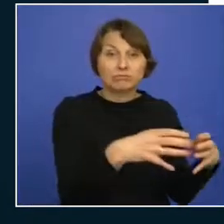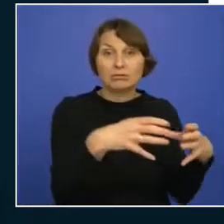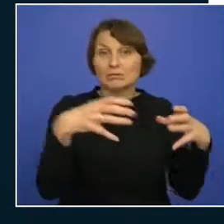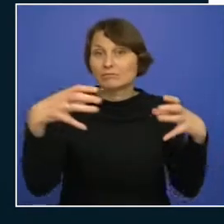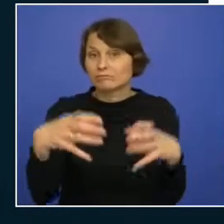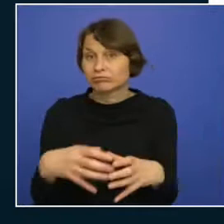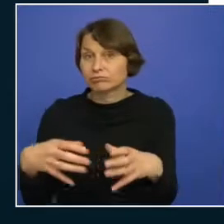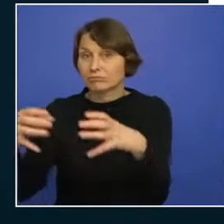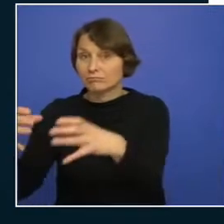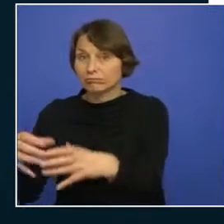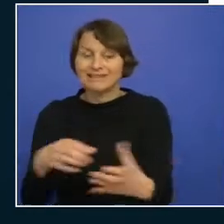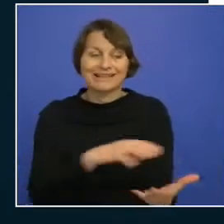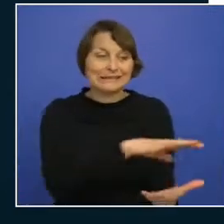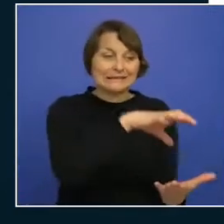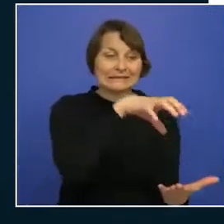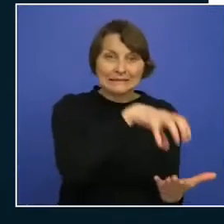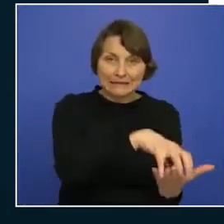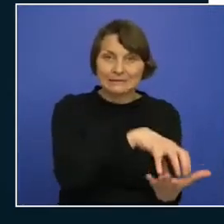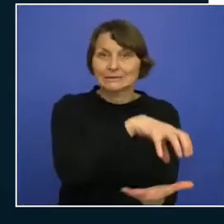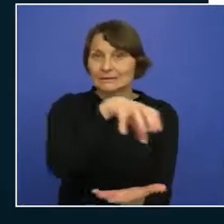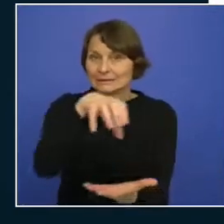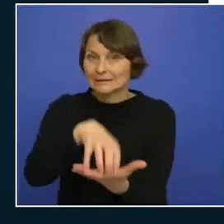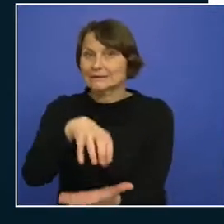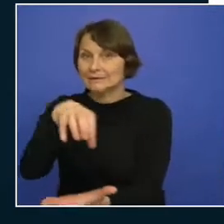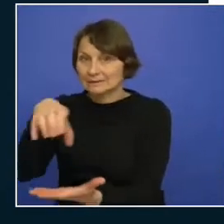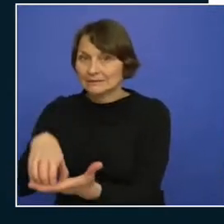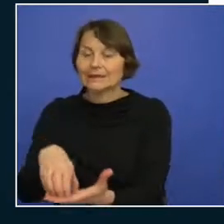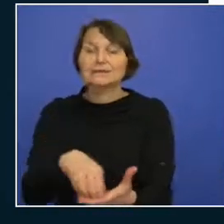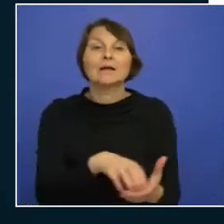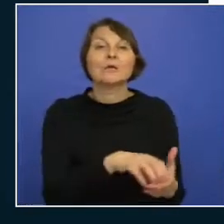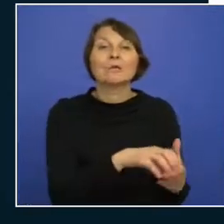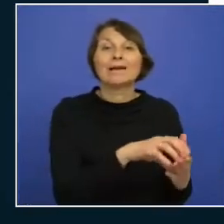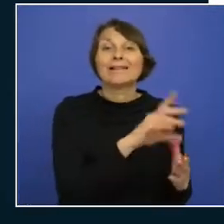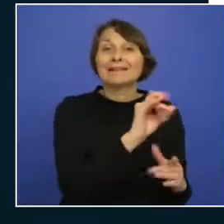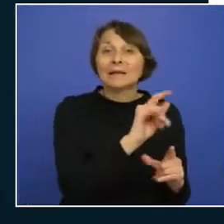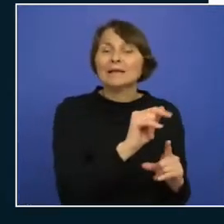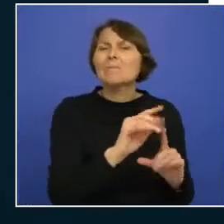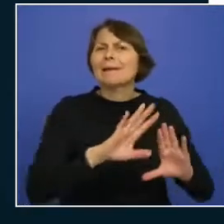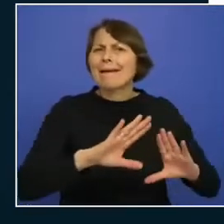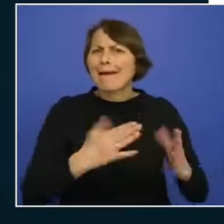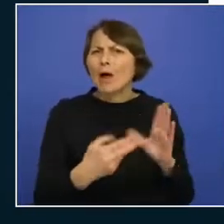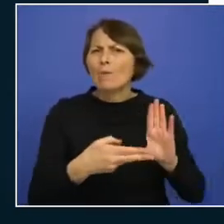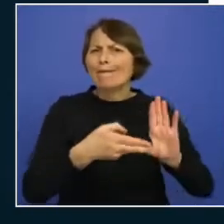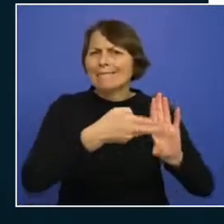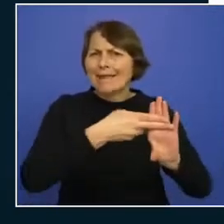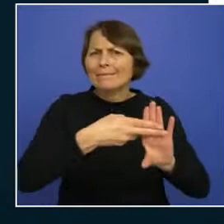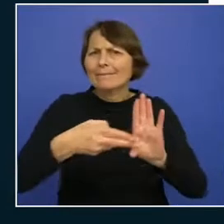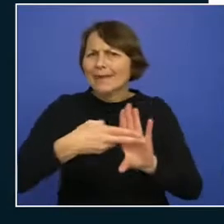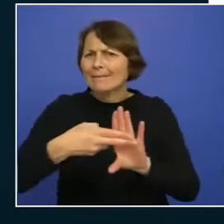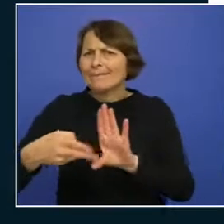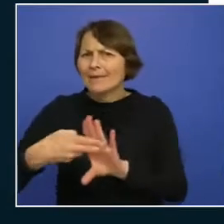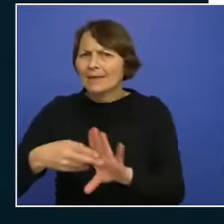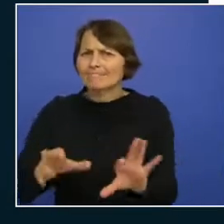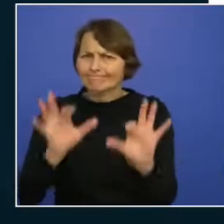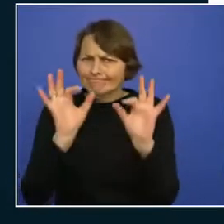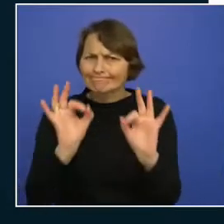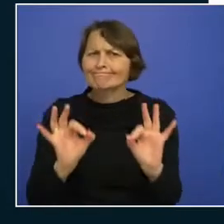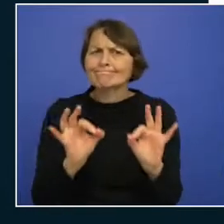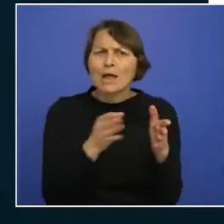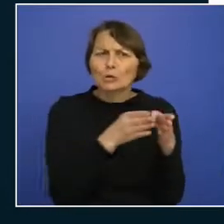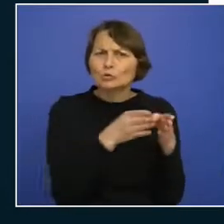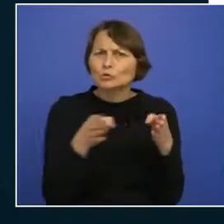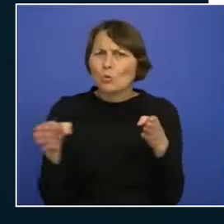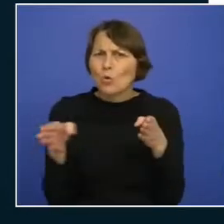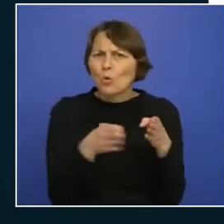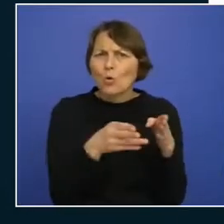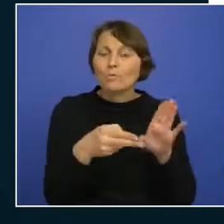and we're going to look at naming convention so naming convention scopes certain resources has to